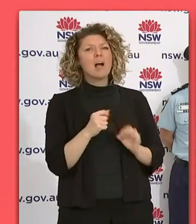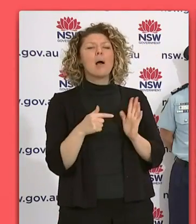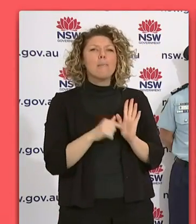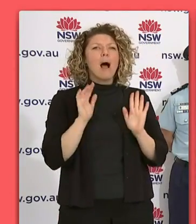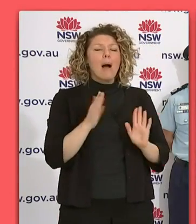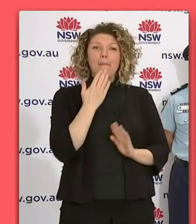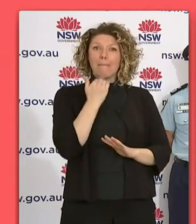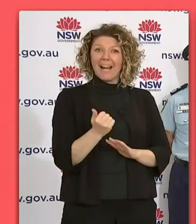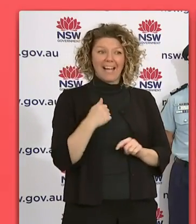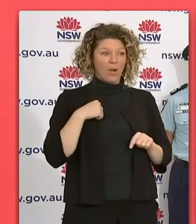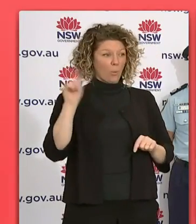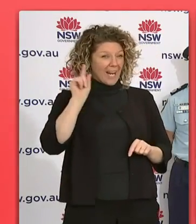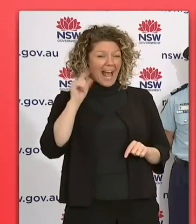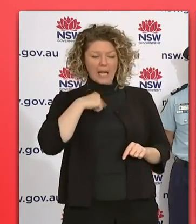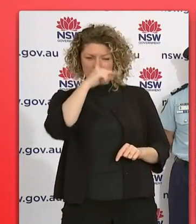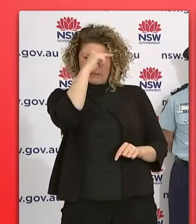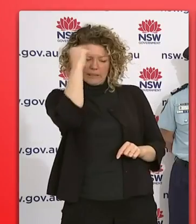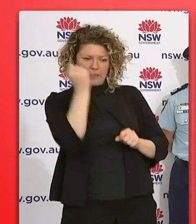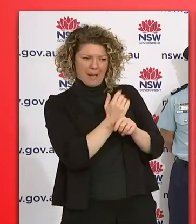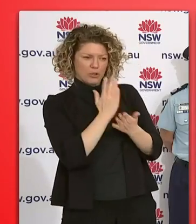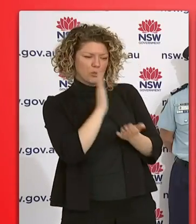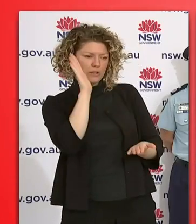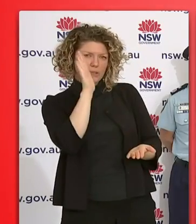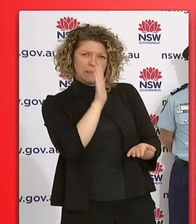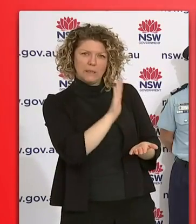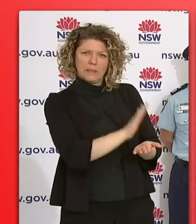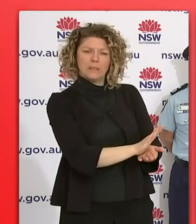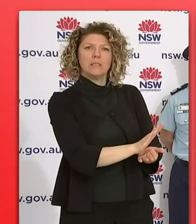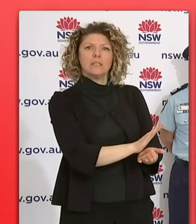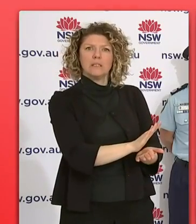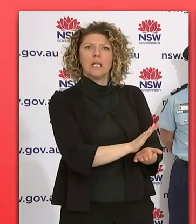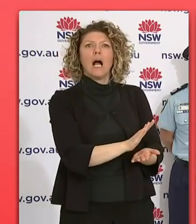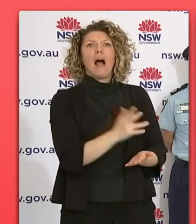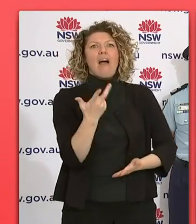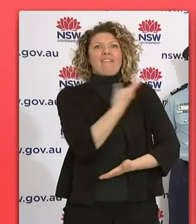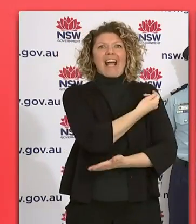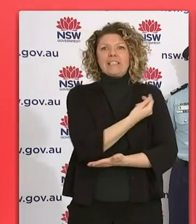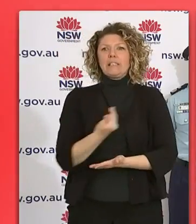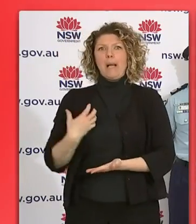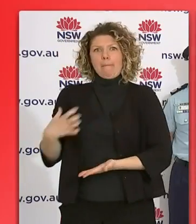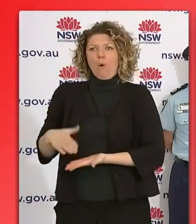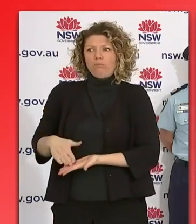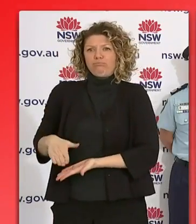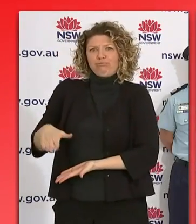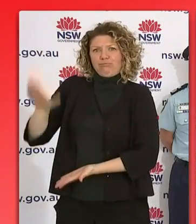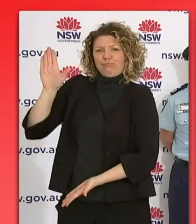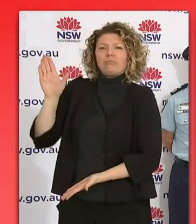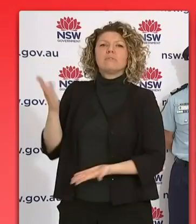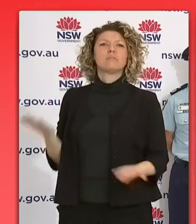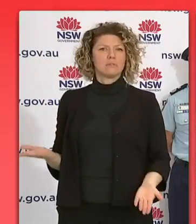that our absolute commitment is to reduce those case numbers whilst we're increasing the vaccination rate. Clinton was next.